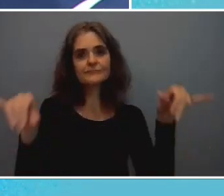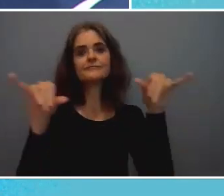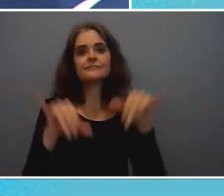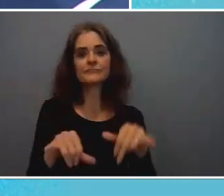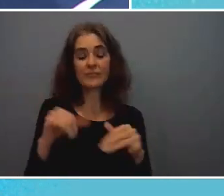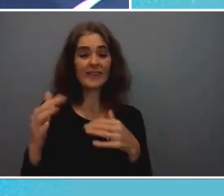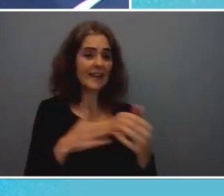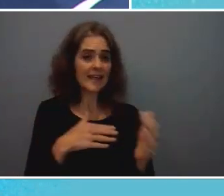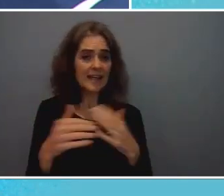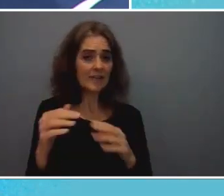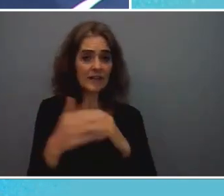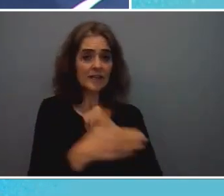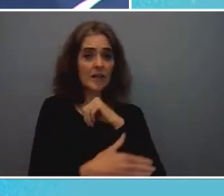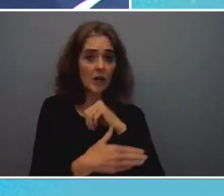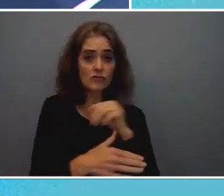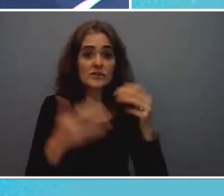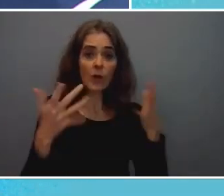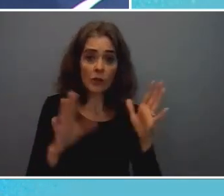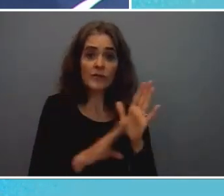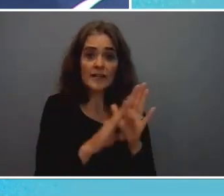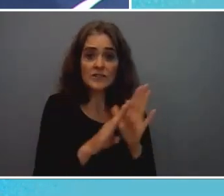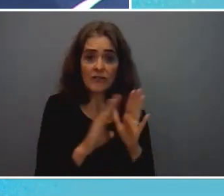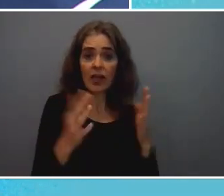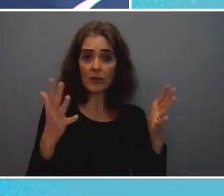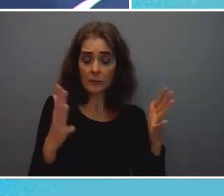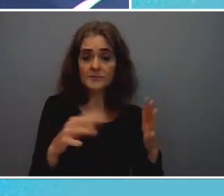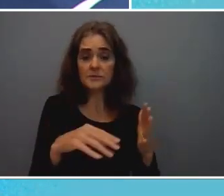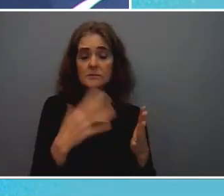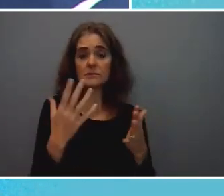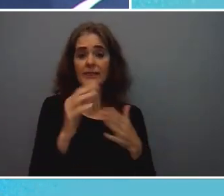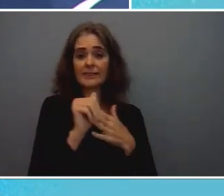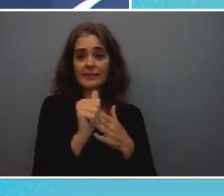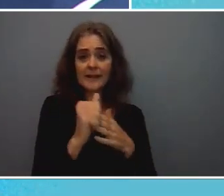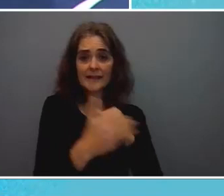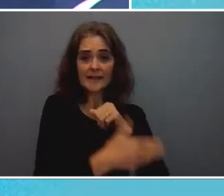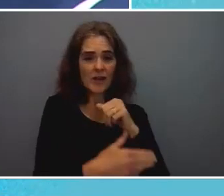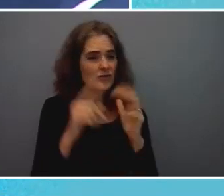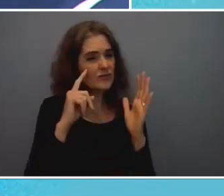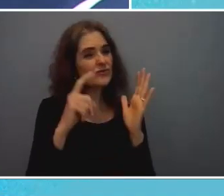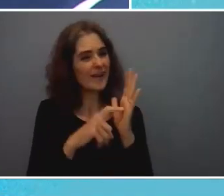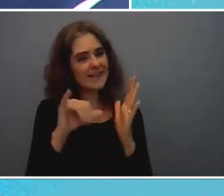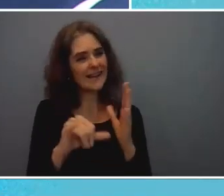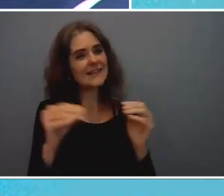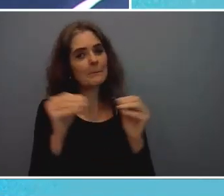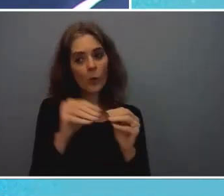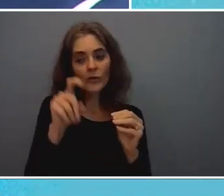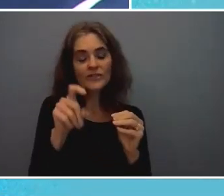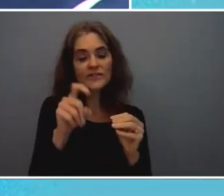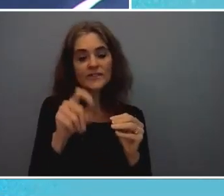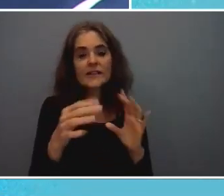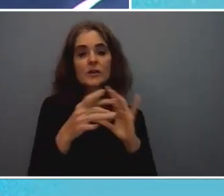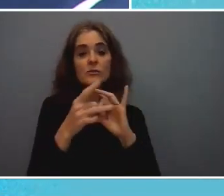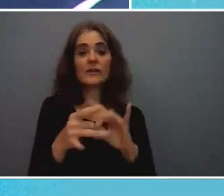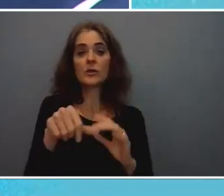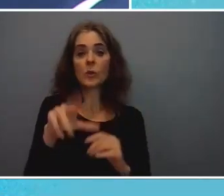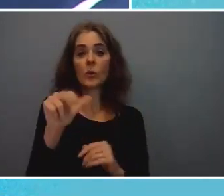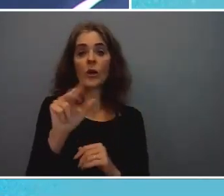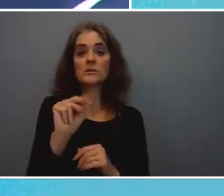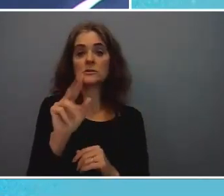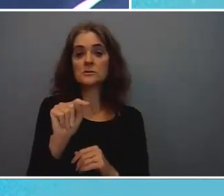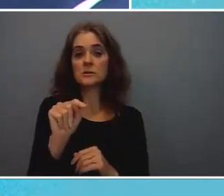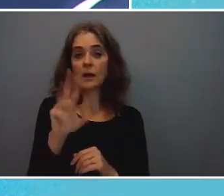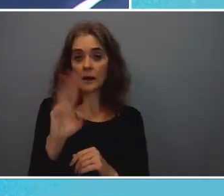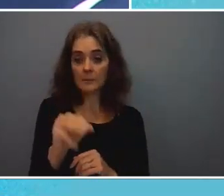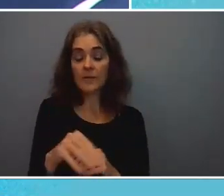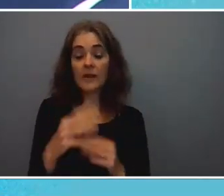countries recognize that more needs to be done in terms of of quantum and and you know we have to understand as well that developing